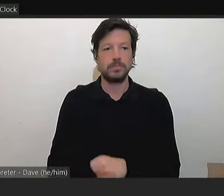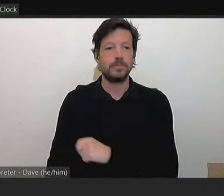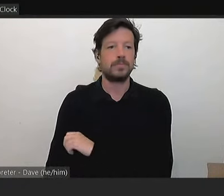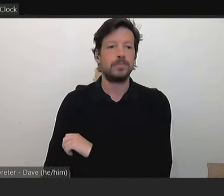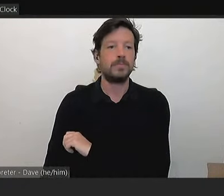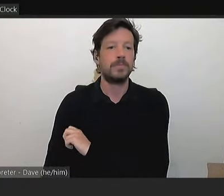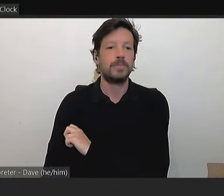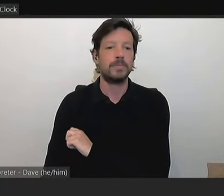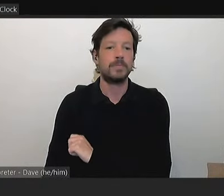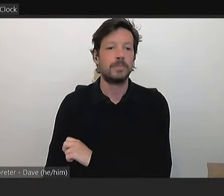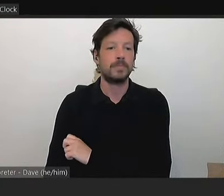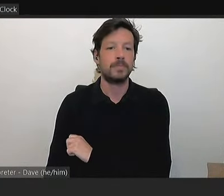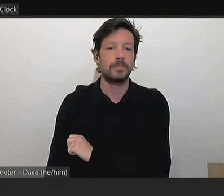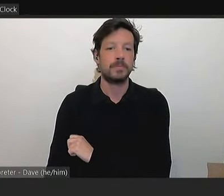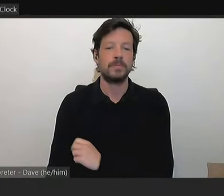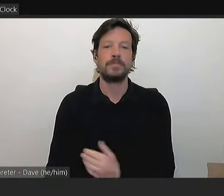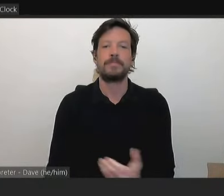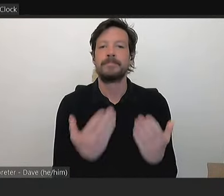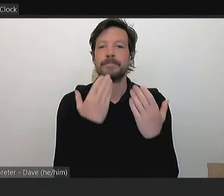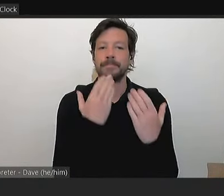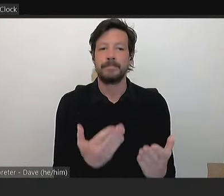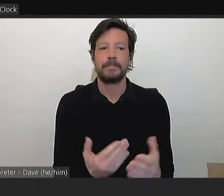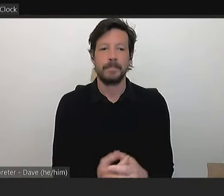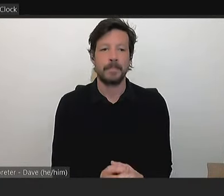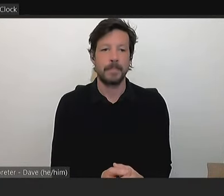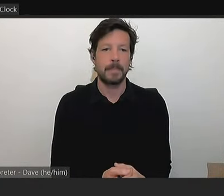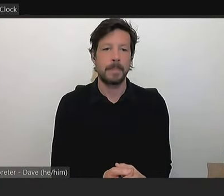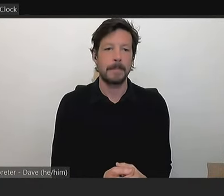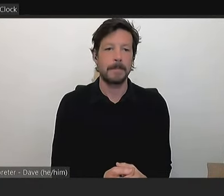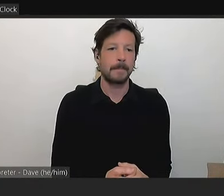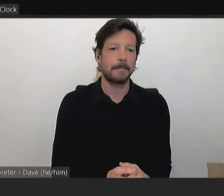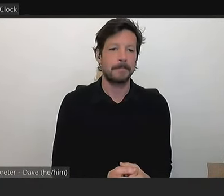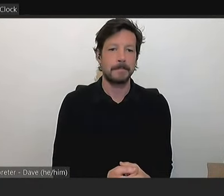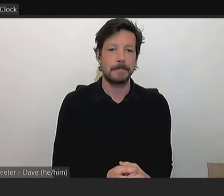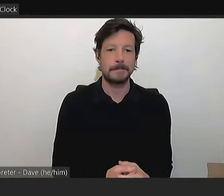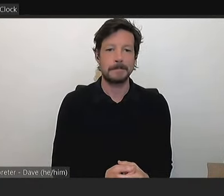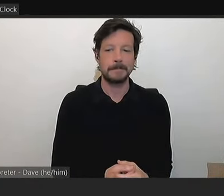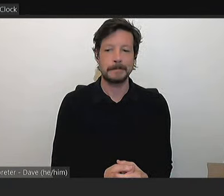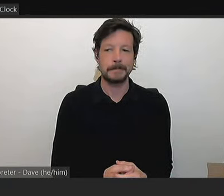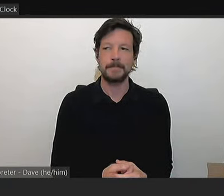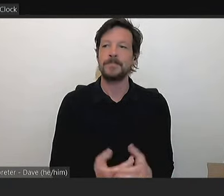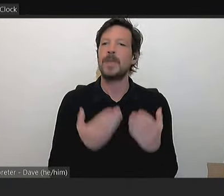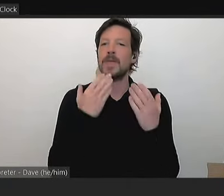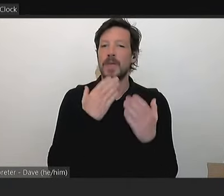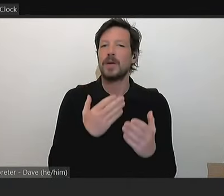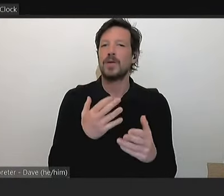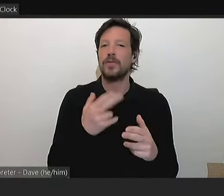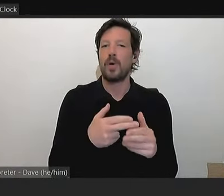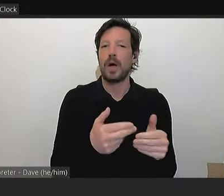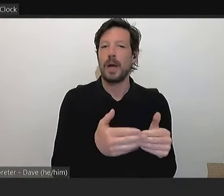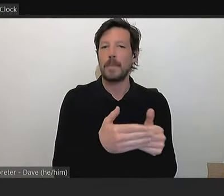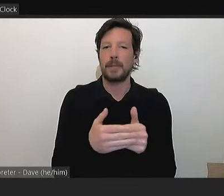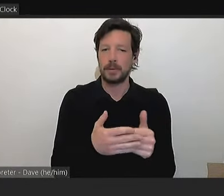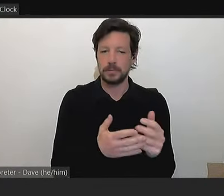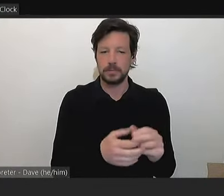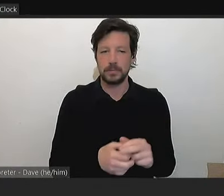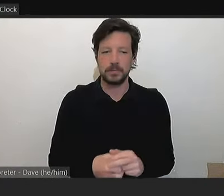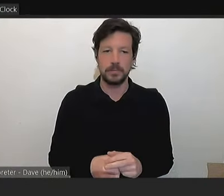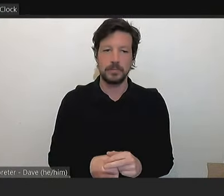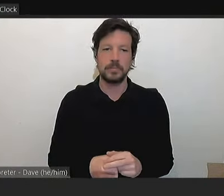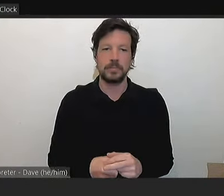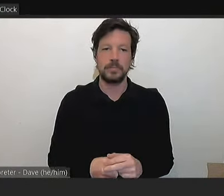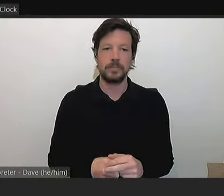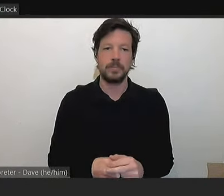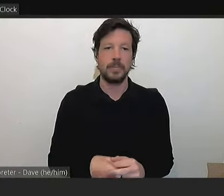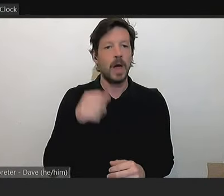Thank you, Mayor Williams. I thank Councillor Messina for putting in these amendments. I note that these two amendments